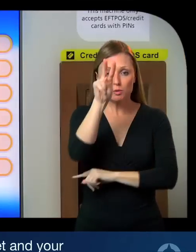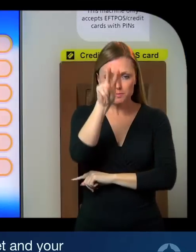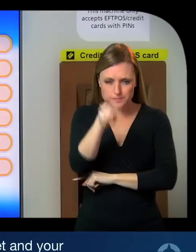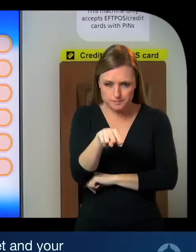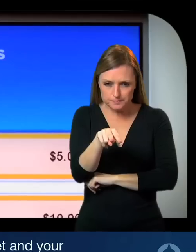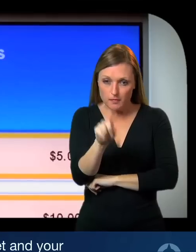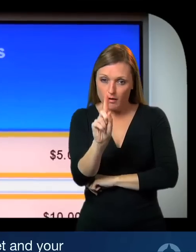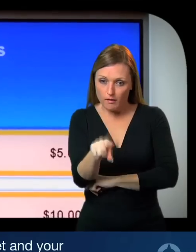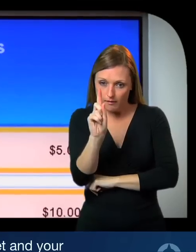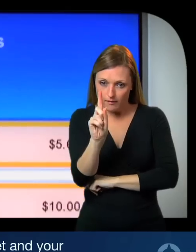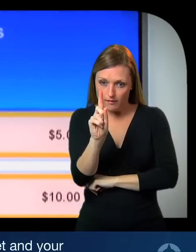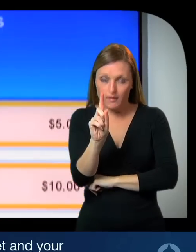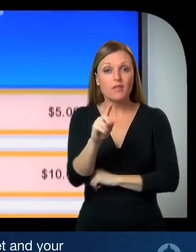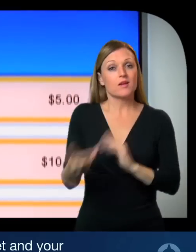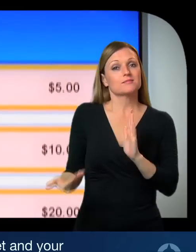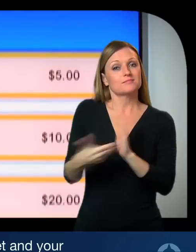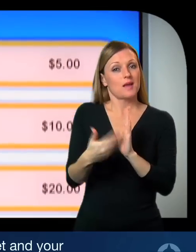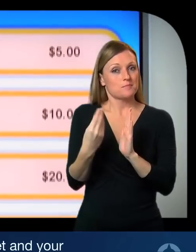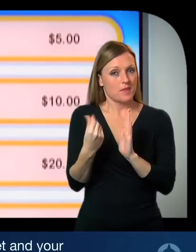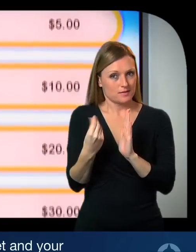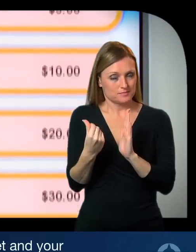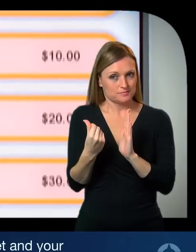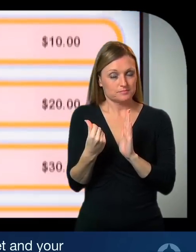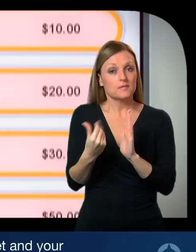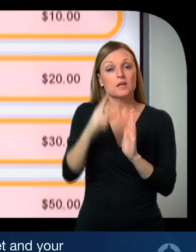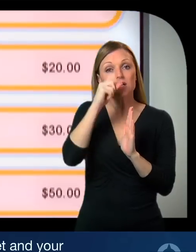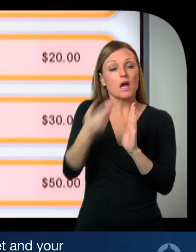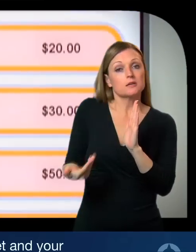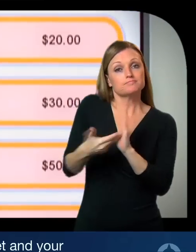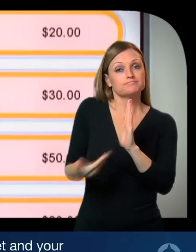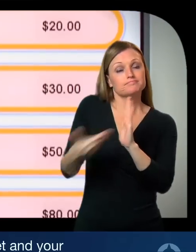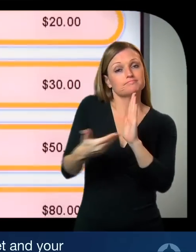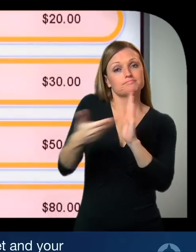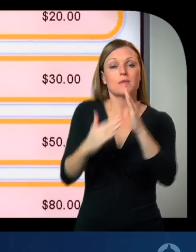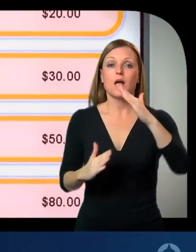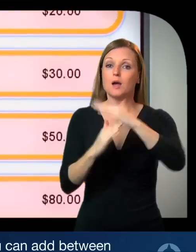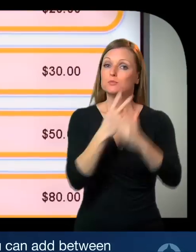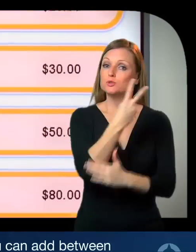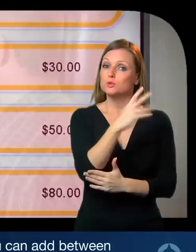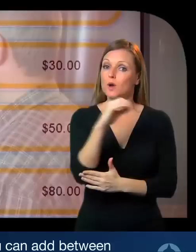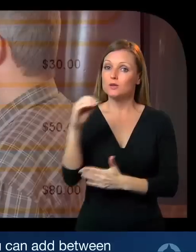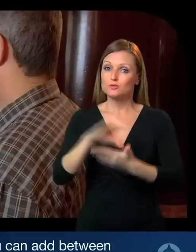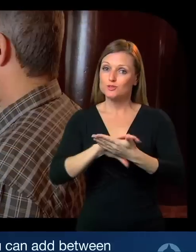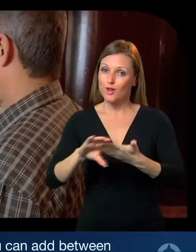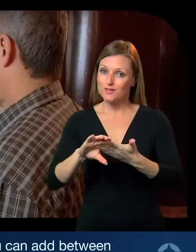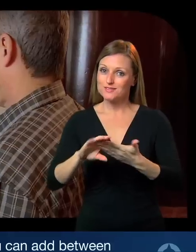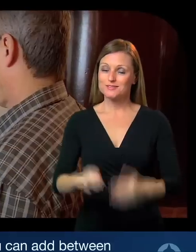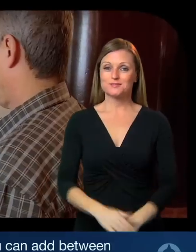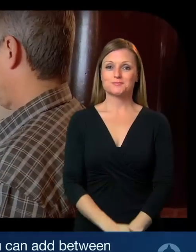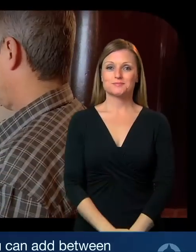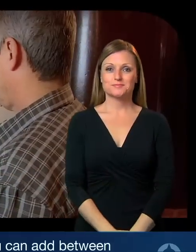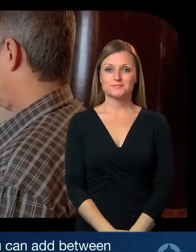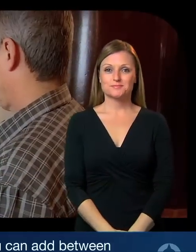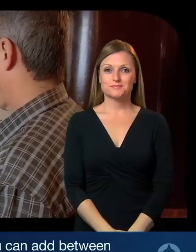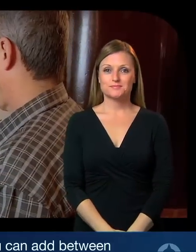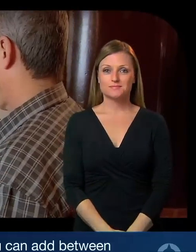The recharge amounts are preset and your card can hold up to $200. Depending on your current balance,